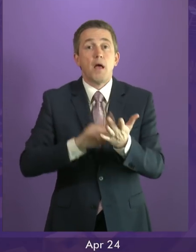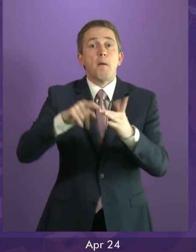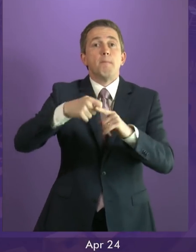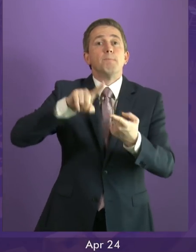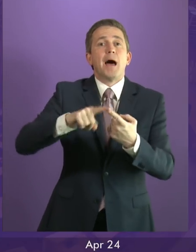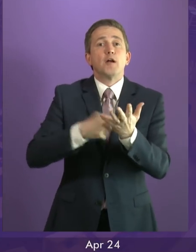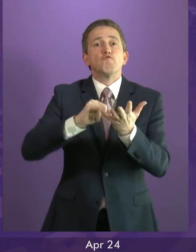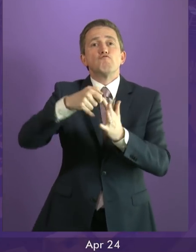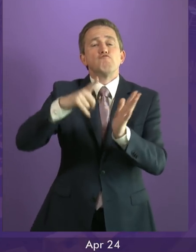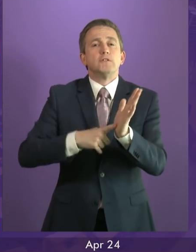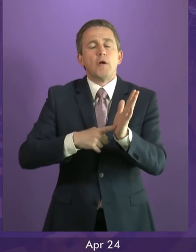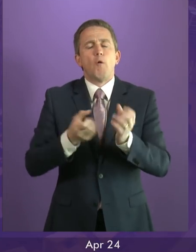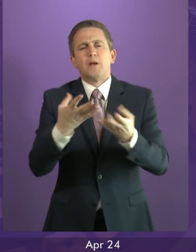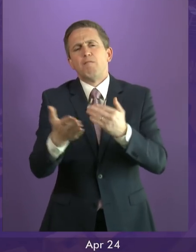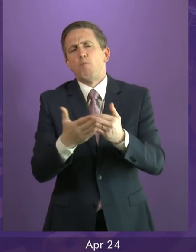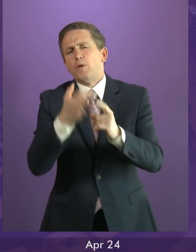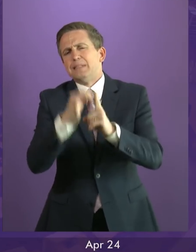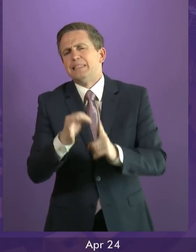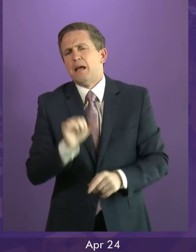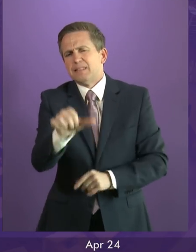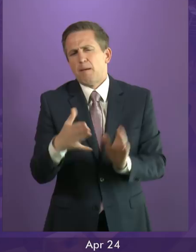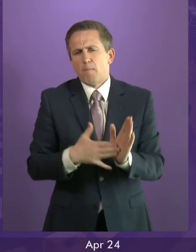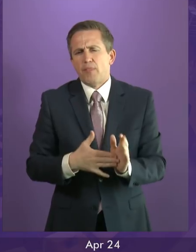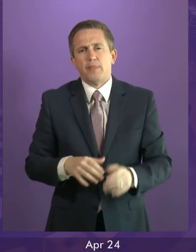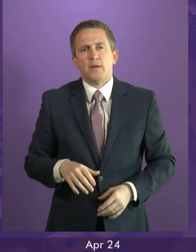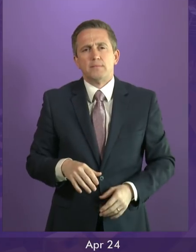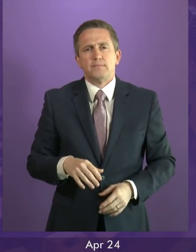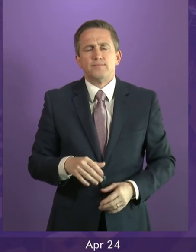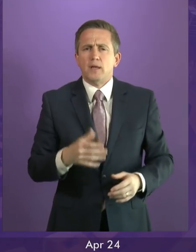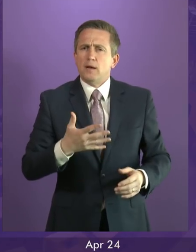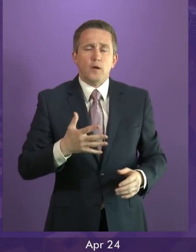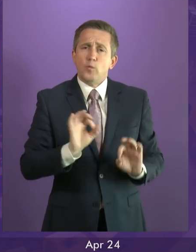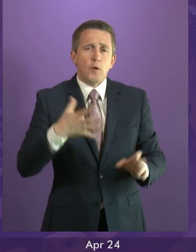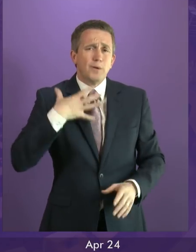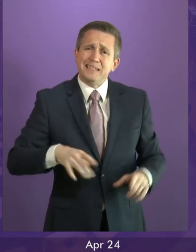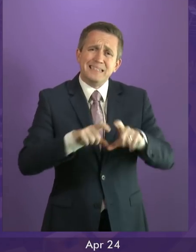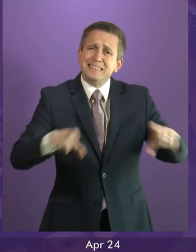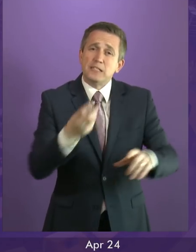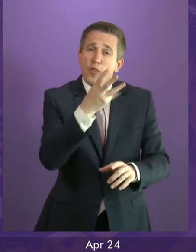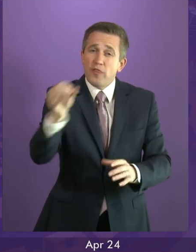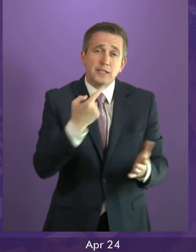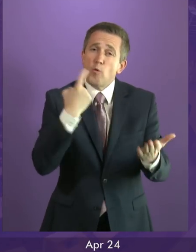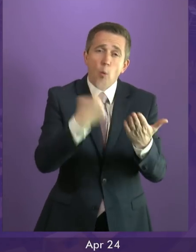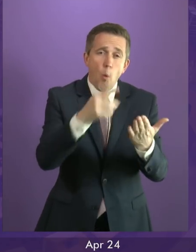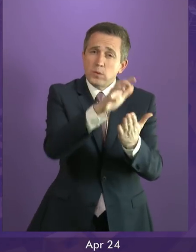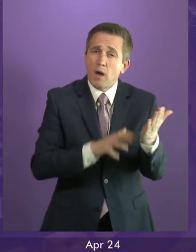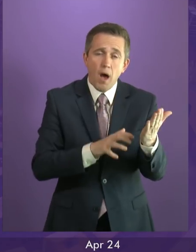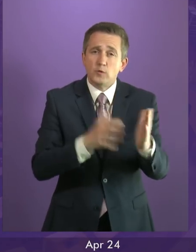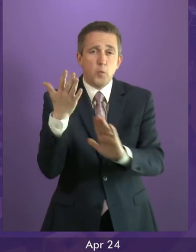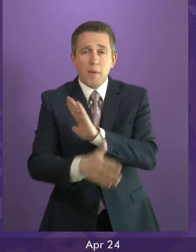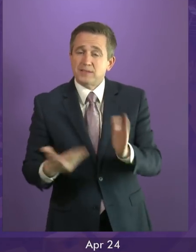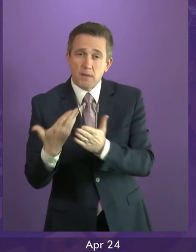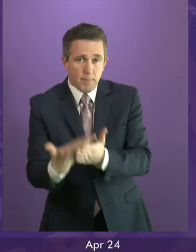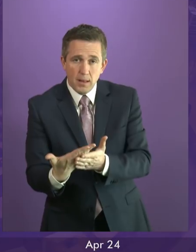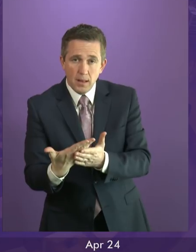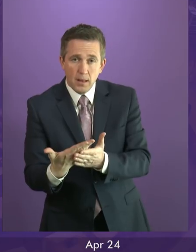next month. We do not need a transfer of power, such as a Section 30 order, to pass such a framework bill, though